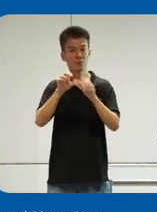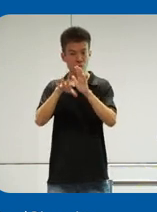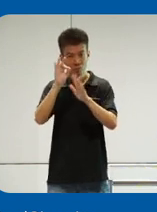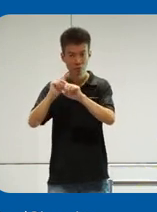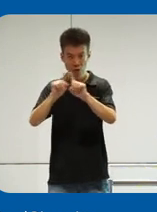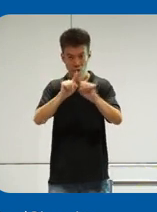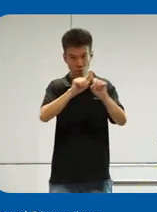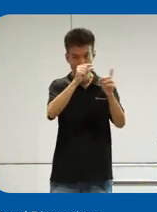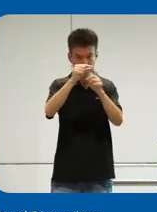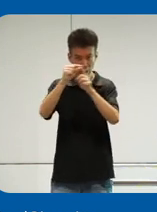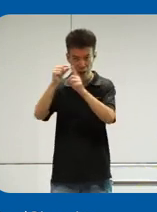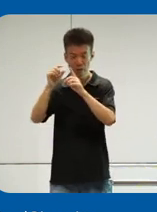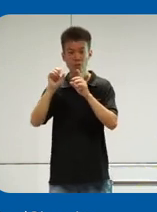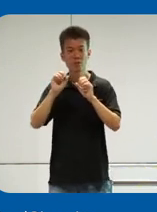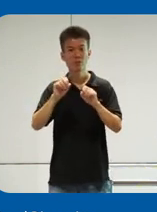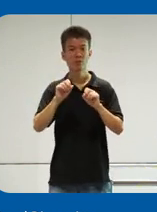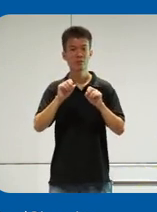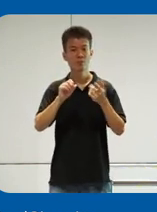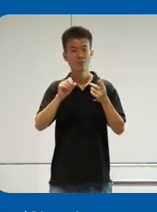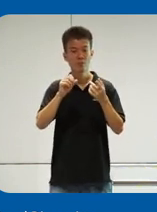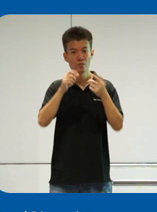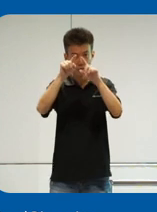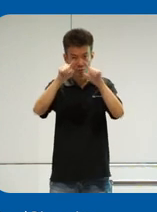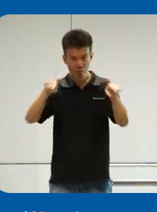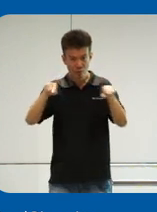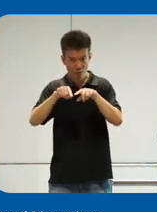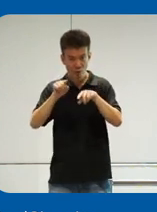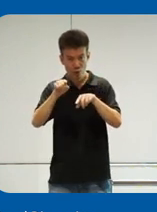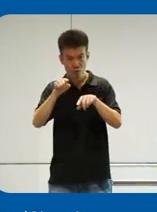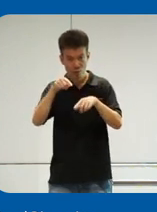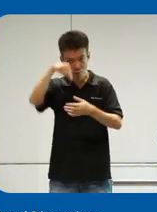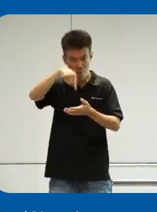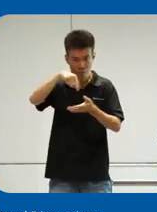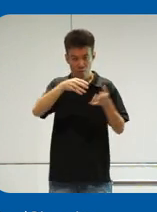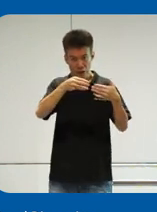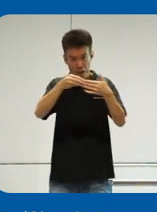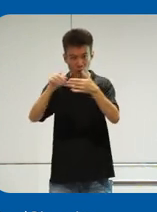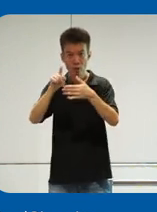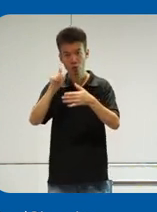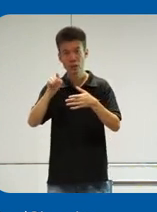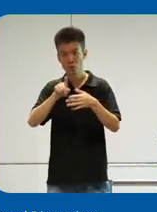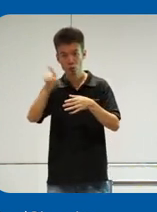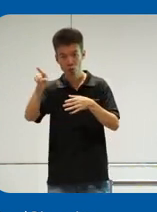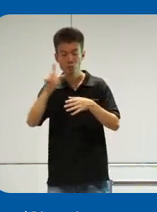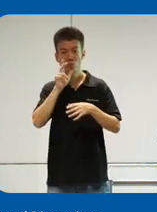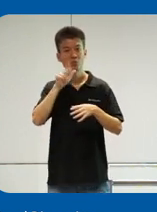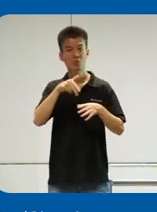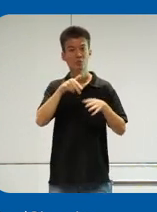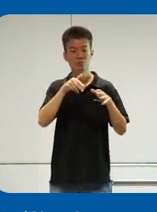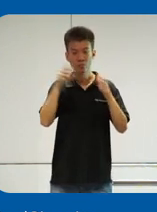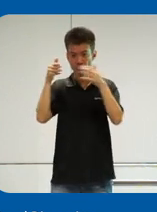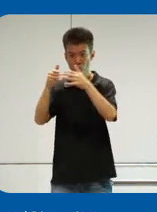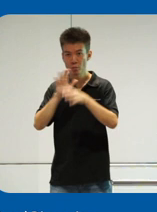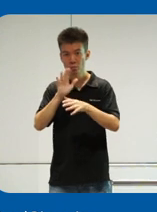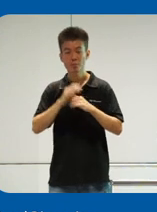multiple texts, and it will be able to triangulate where you are and lead you to where you need to go. There's no need to focus,